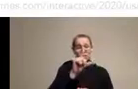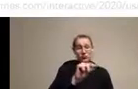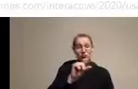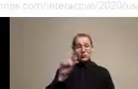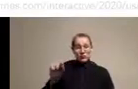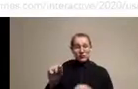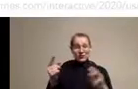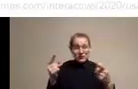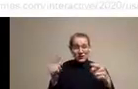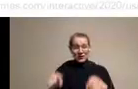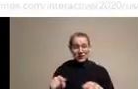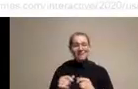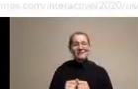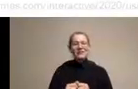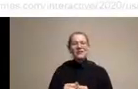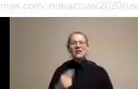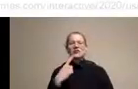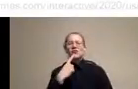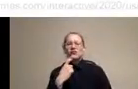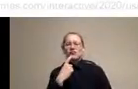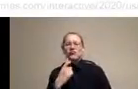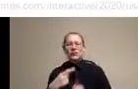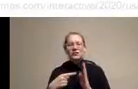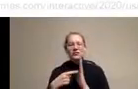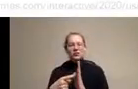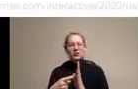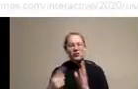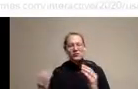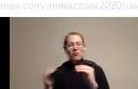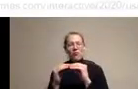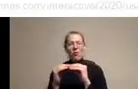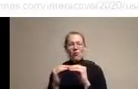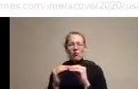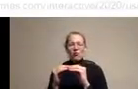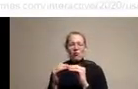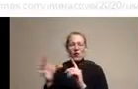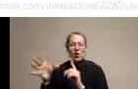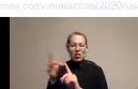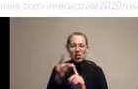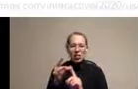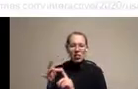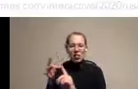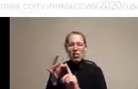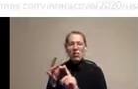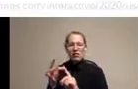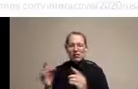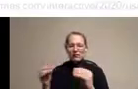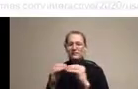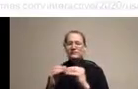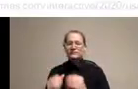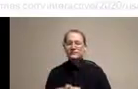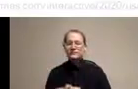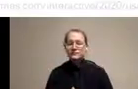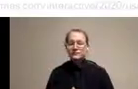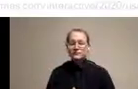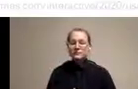chose the color red that created the density to indicate the more cases of disease. And